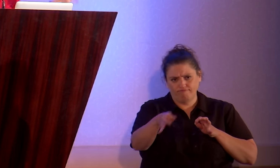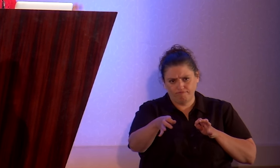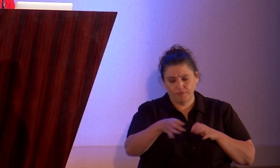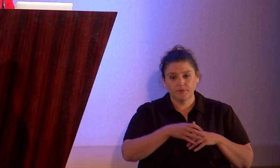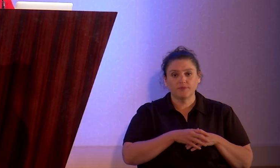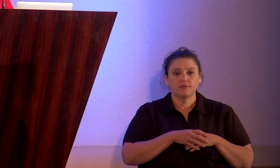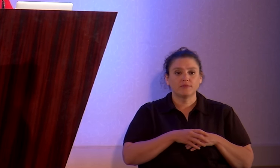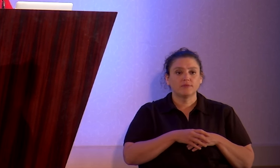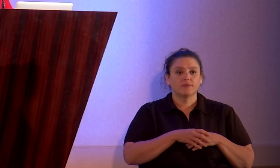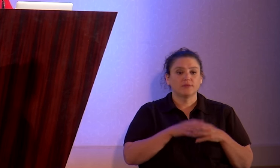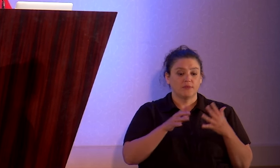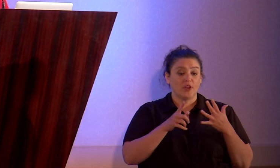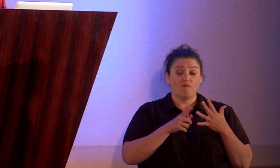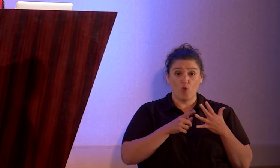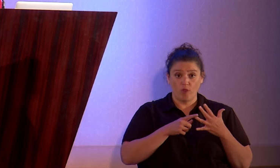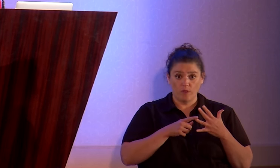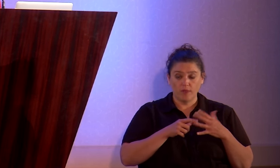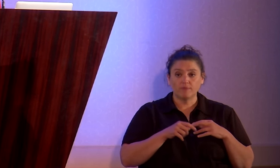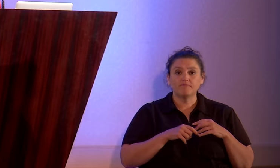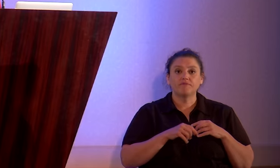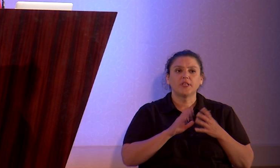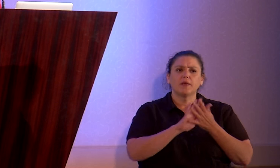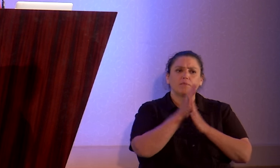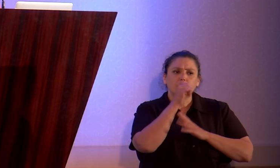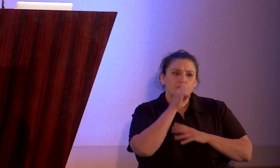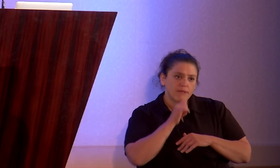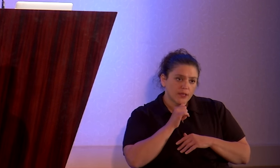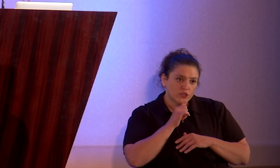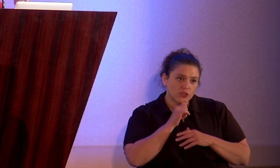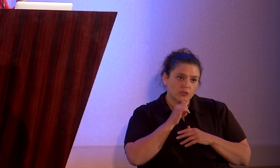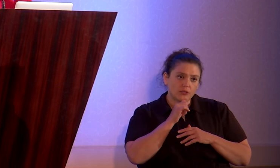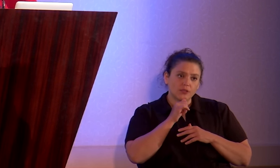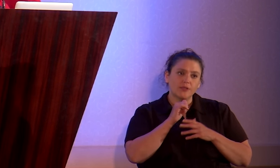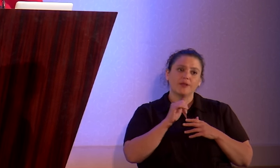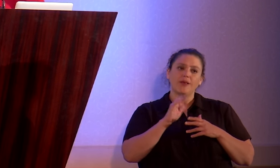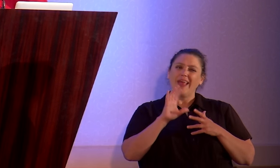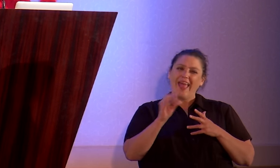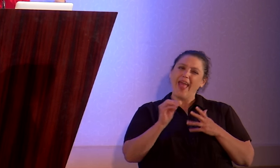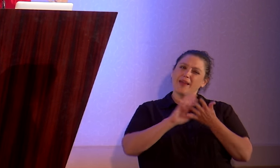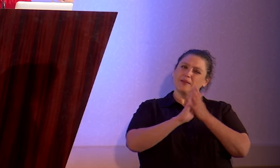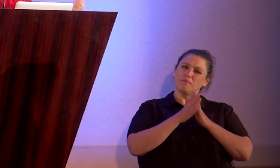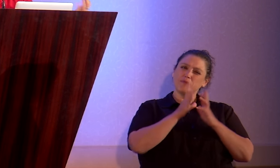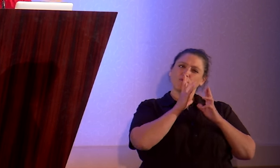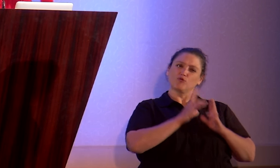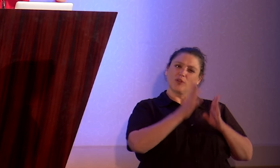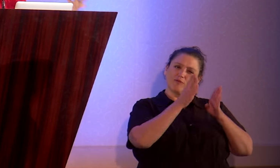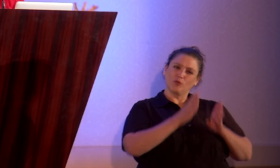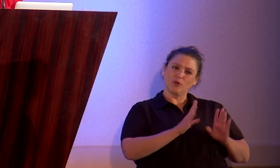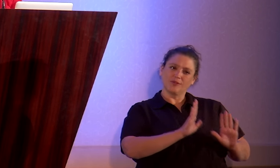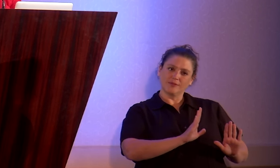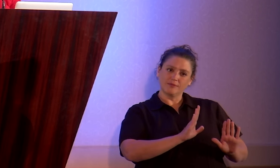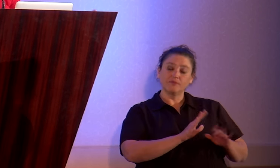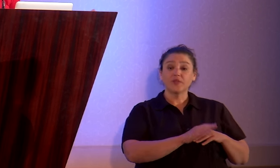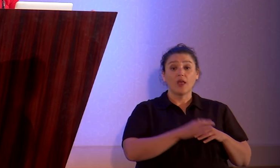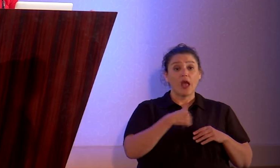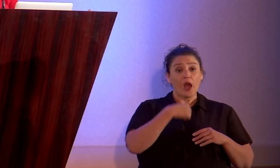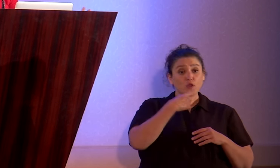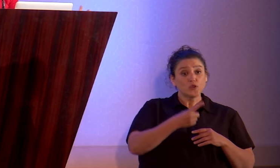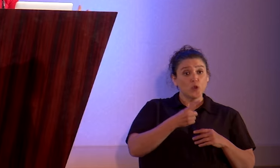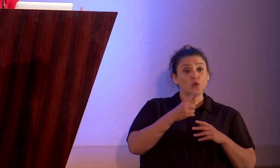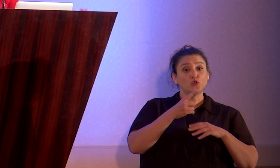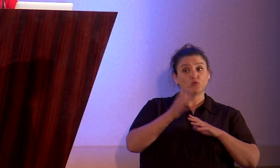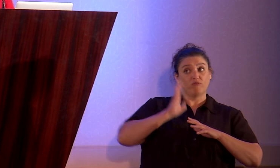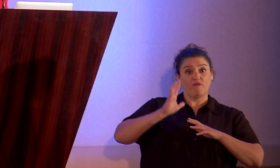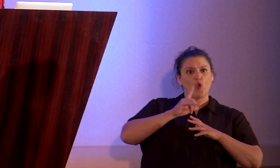Number four, have patience and be the bigger person. So I said earlier that coming out is a process,